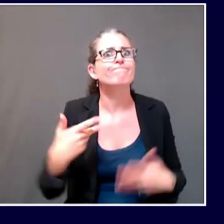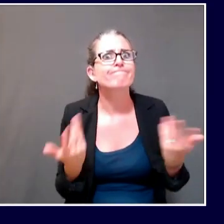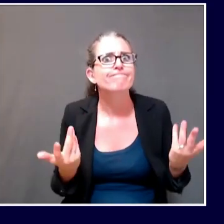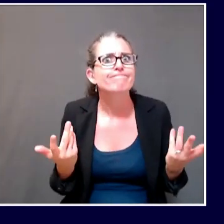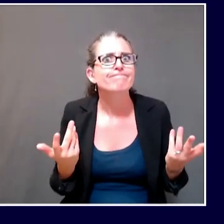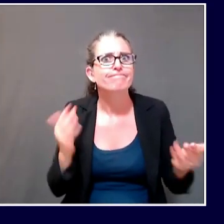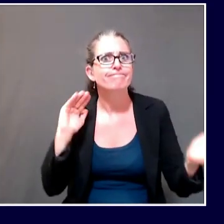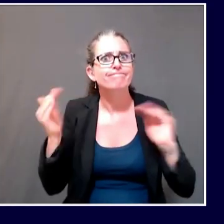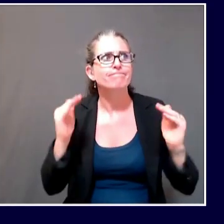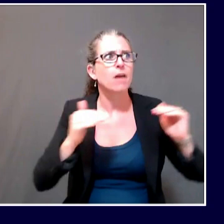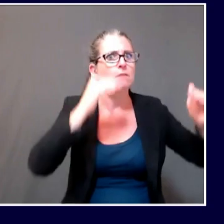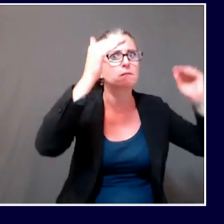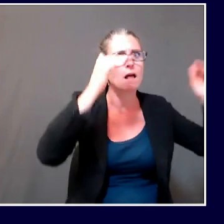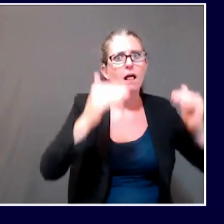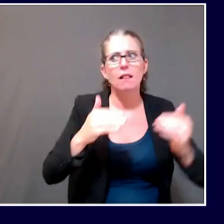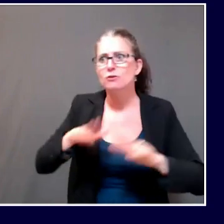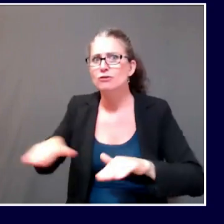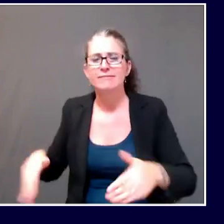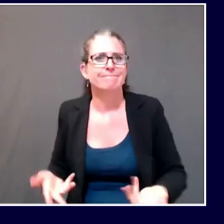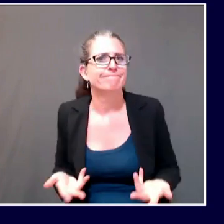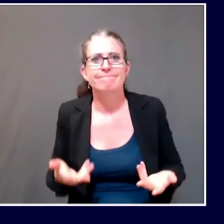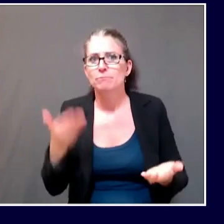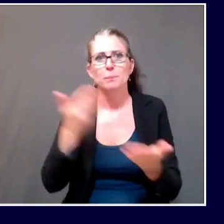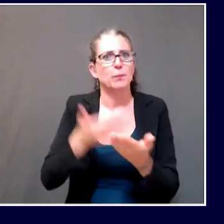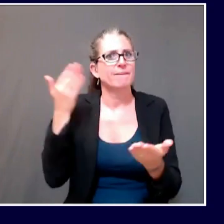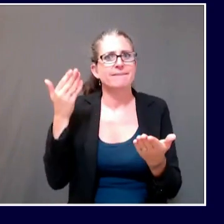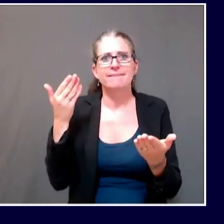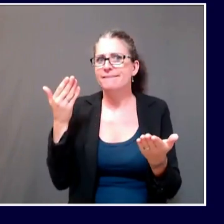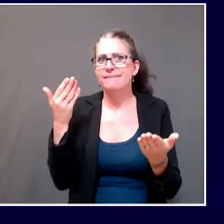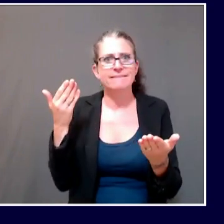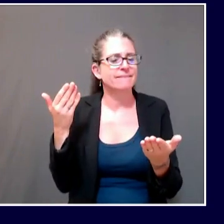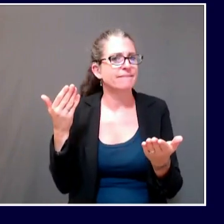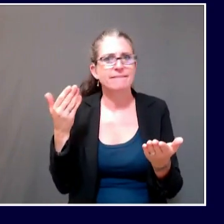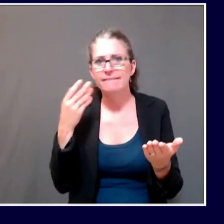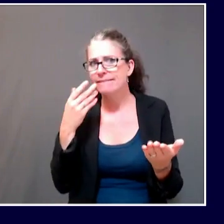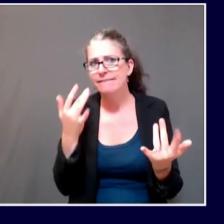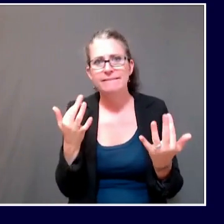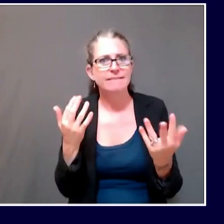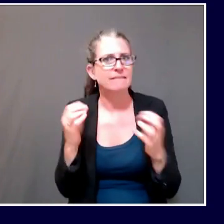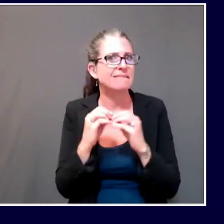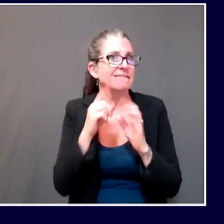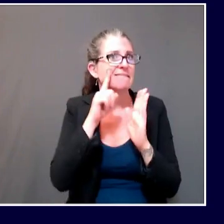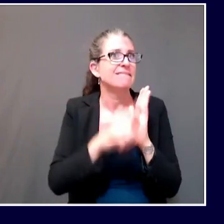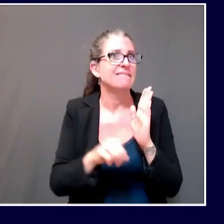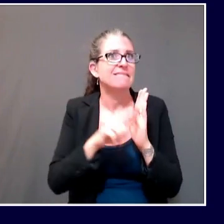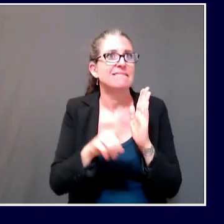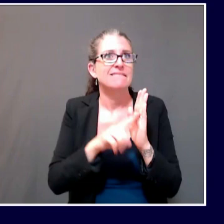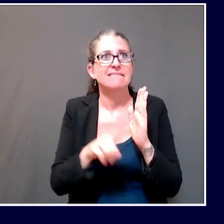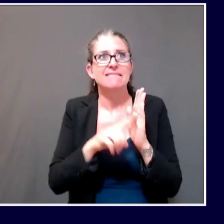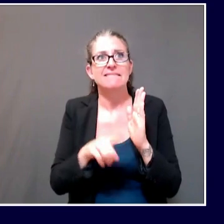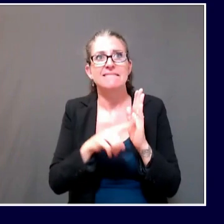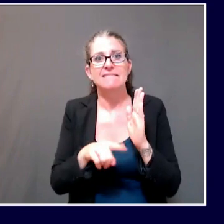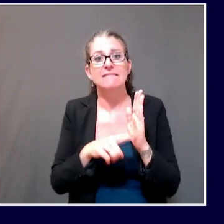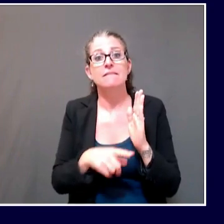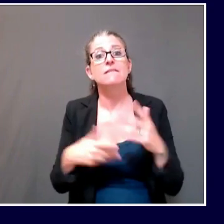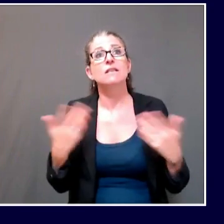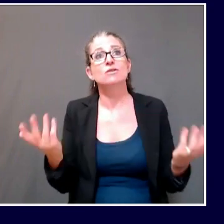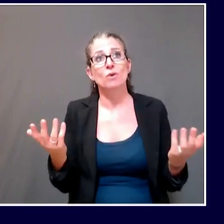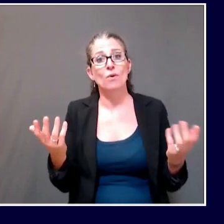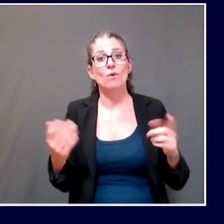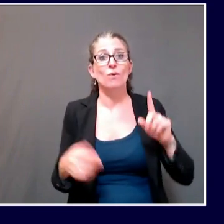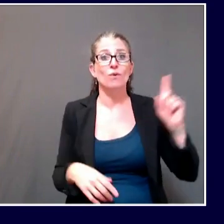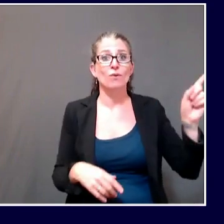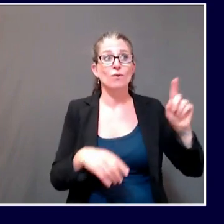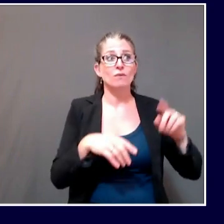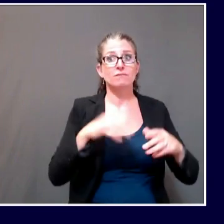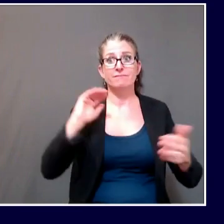as high as other risks that are out there relative to other infectious diseases? Number two, it's one of the fundamental reasons why,